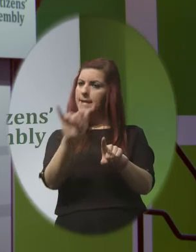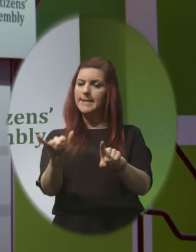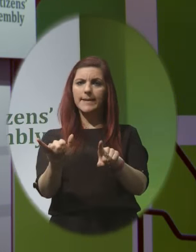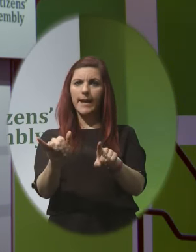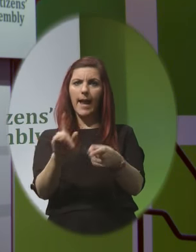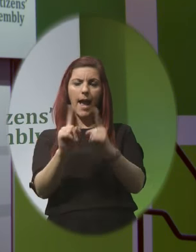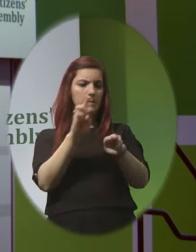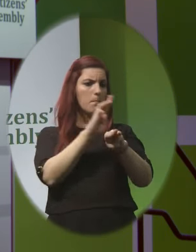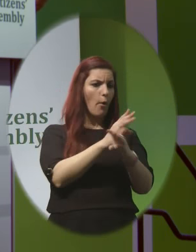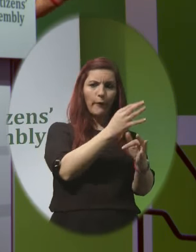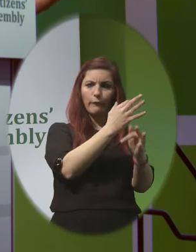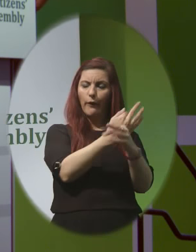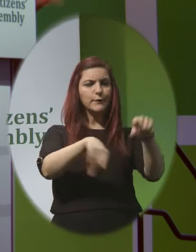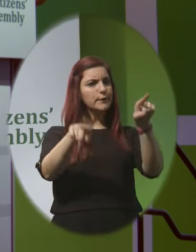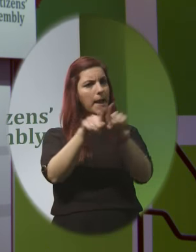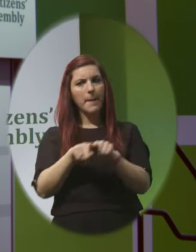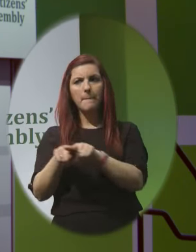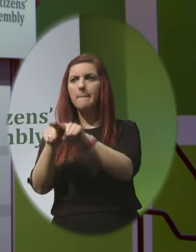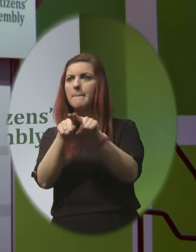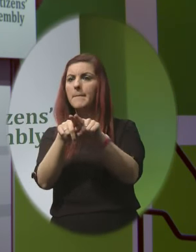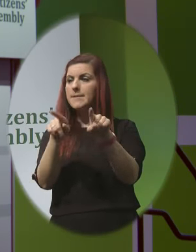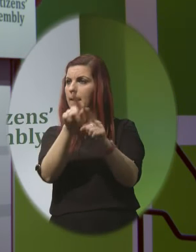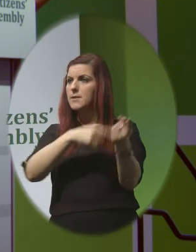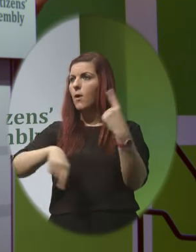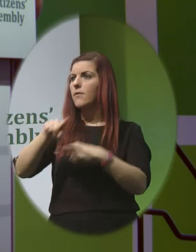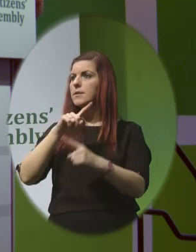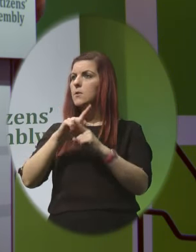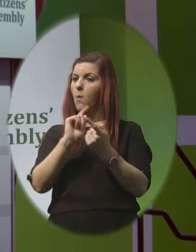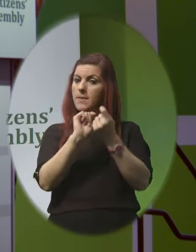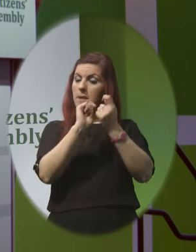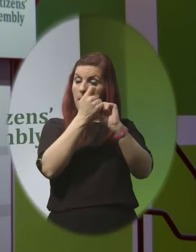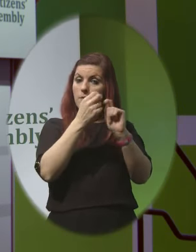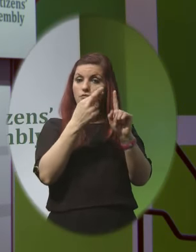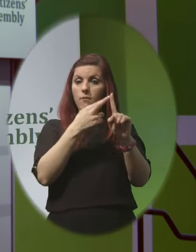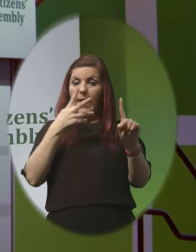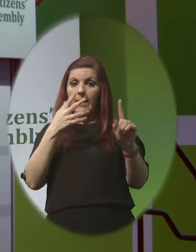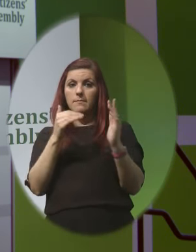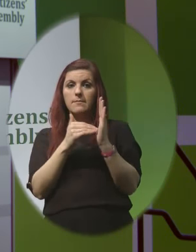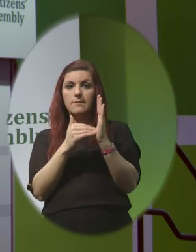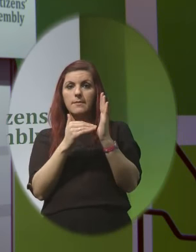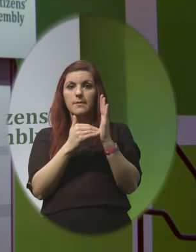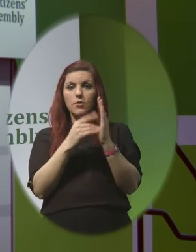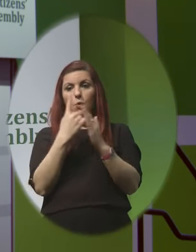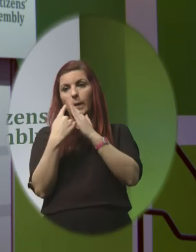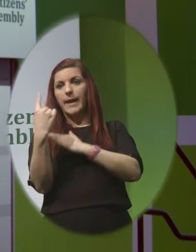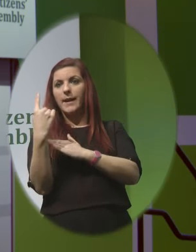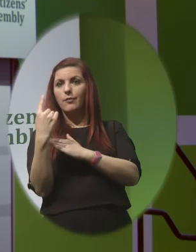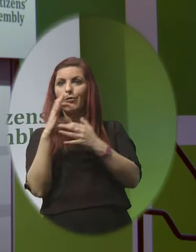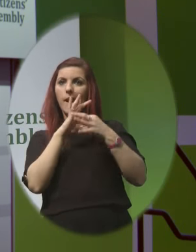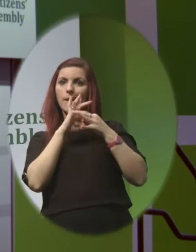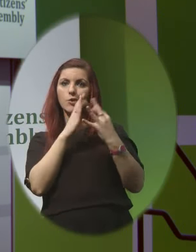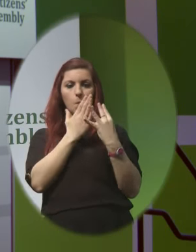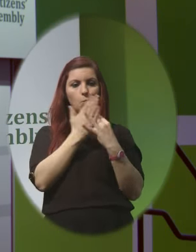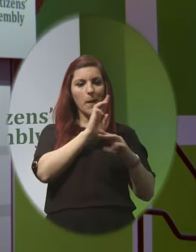her mother and father And indeed to all of us The amendment recognises however The unique relationship between the unborn child